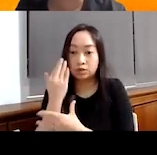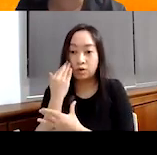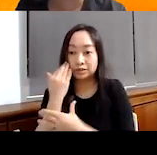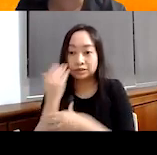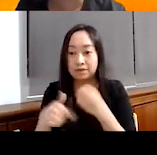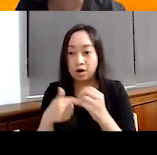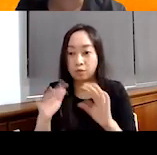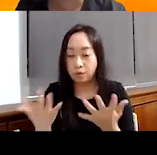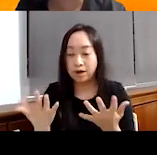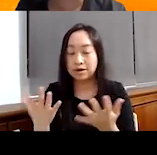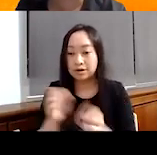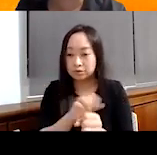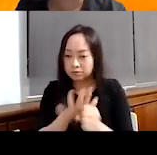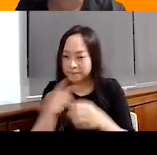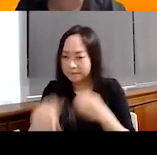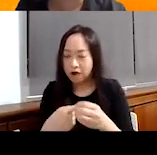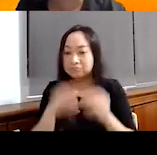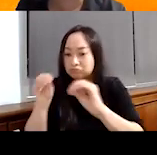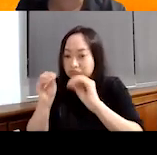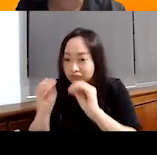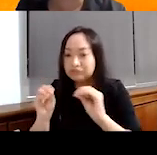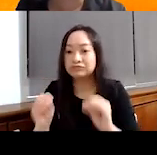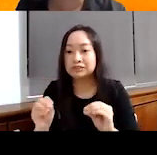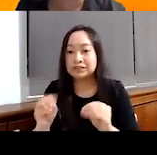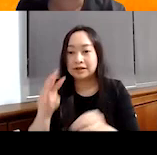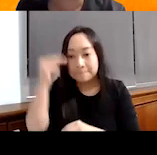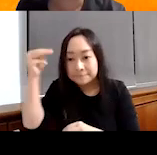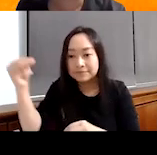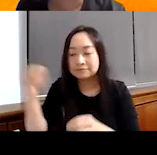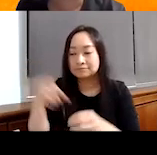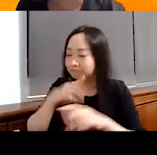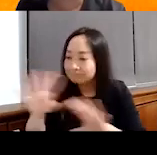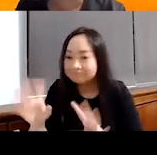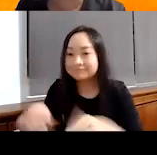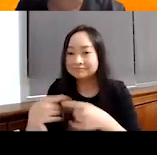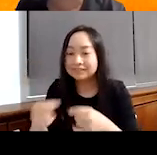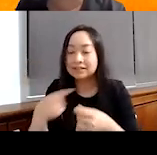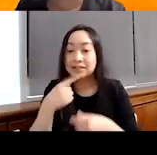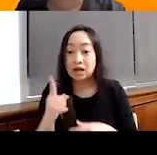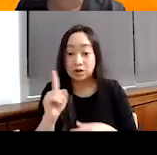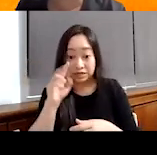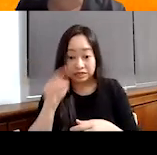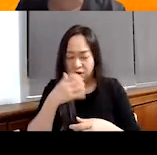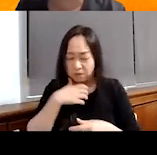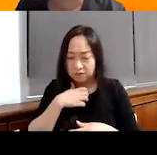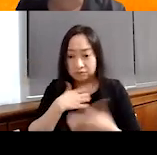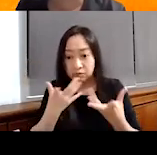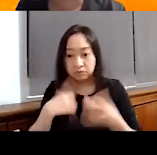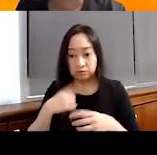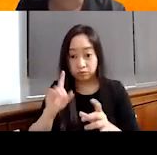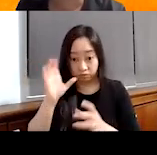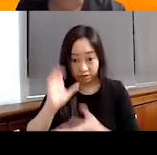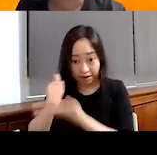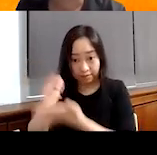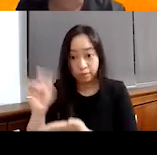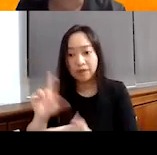actual coronavirus is, debunk myths, tell them where they can get help, uh, and provide messages about how to